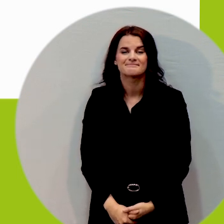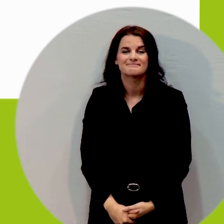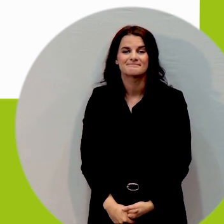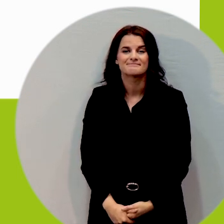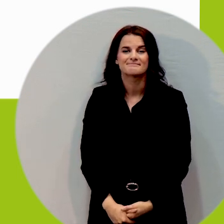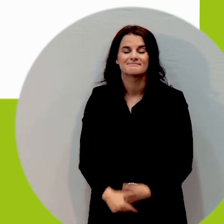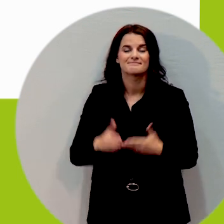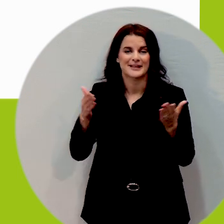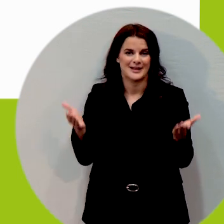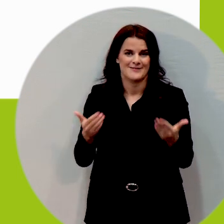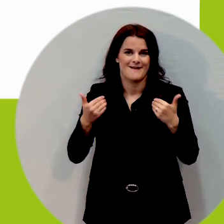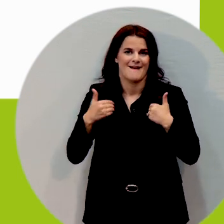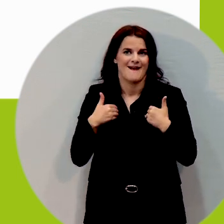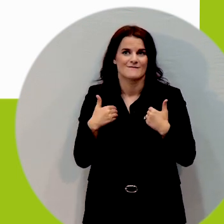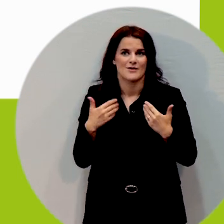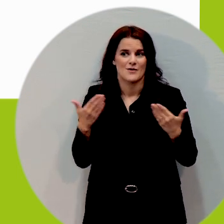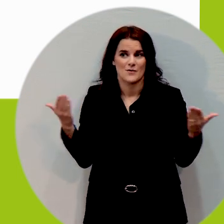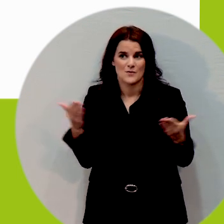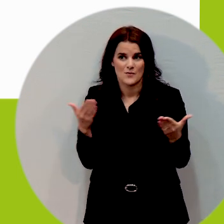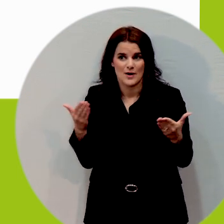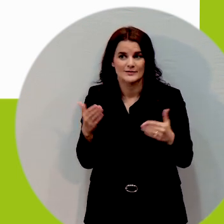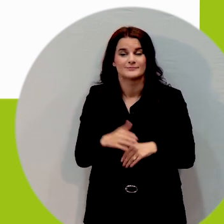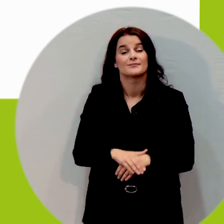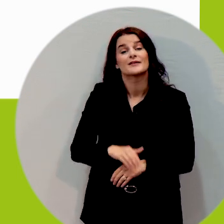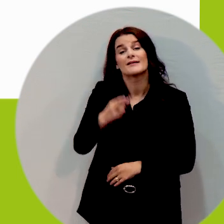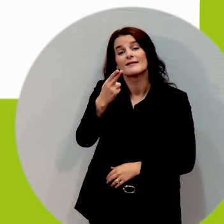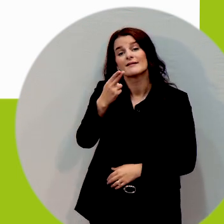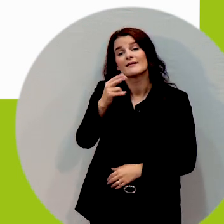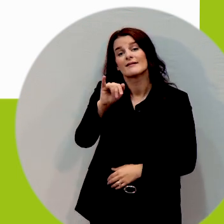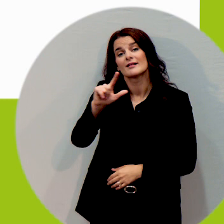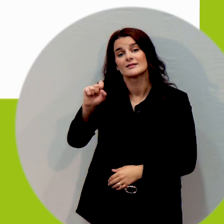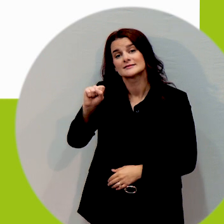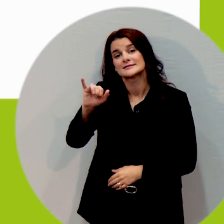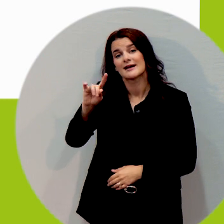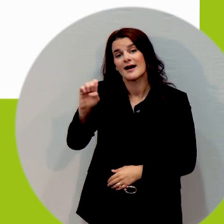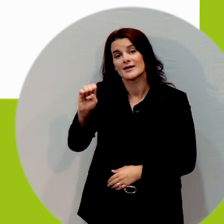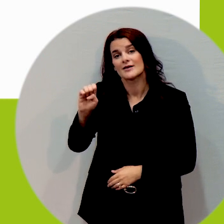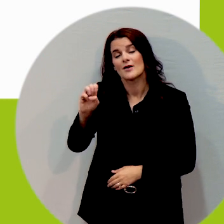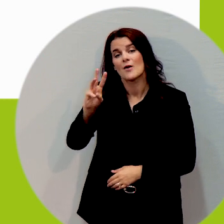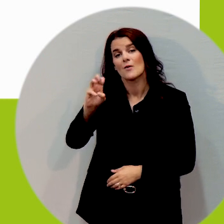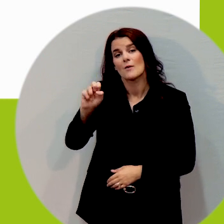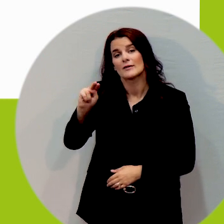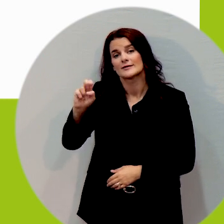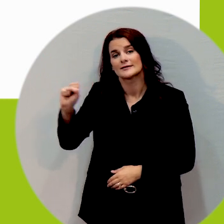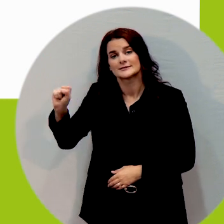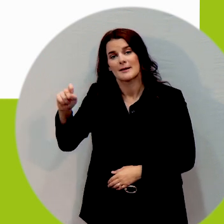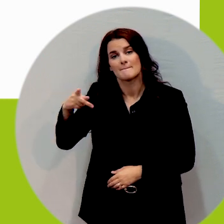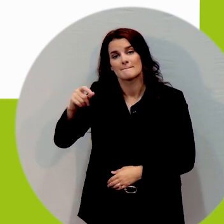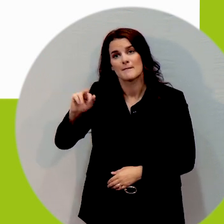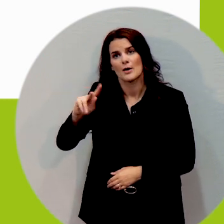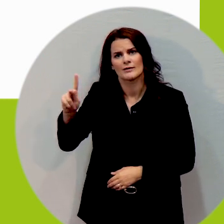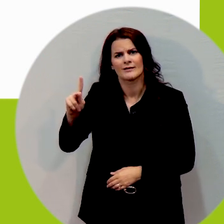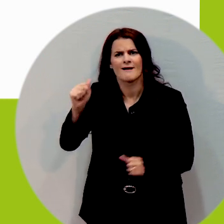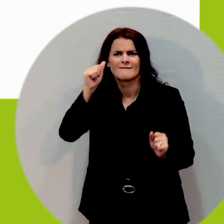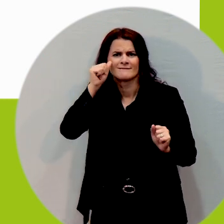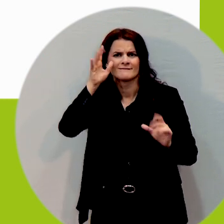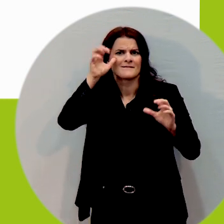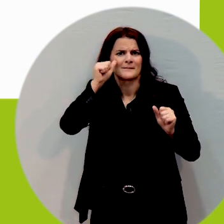fabulous place where um you can go and you can exercise um you know